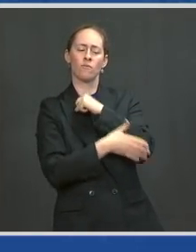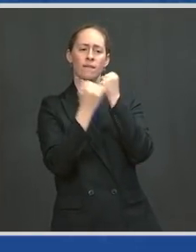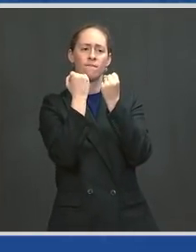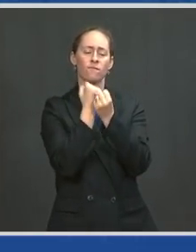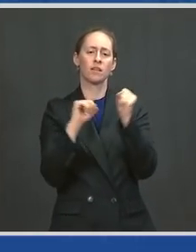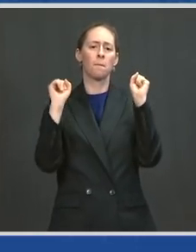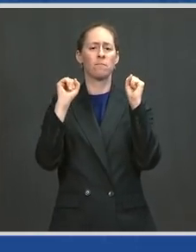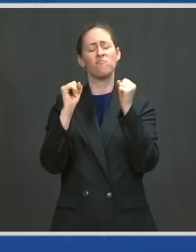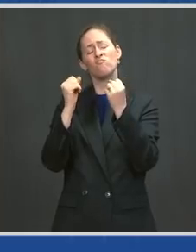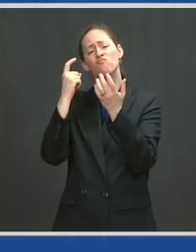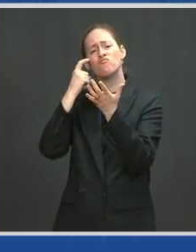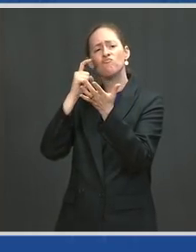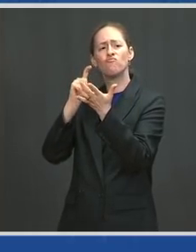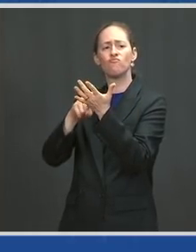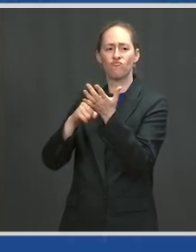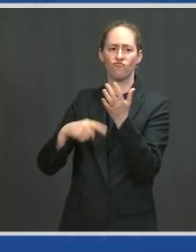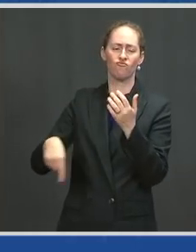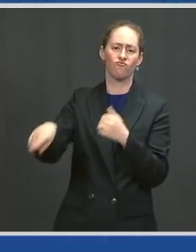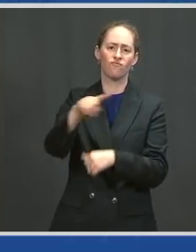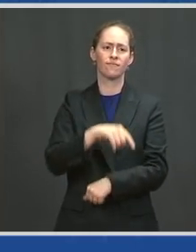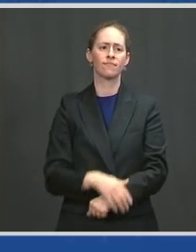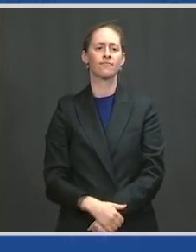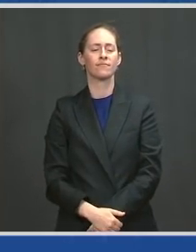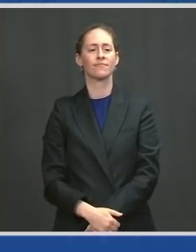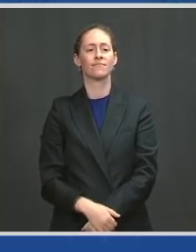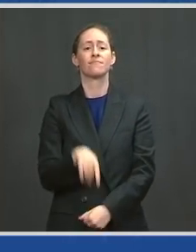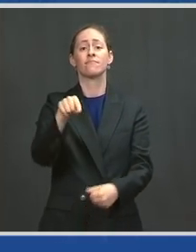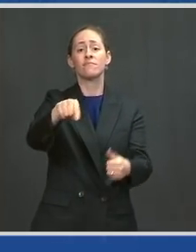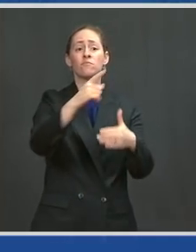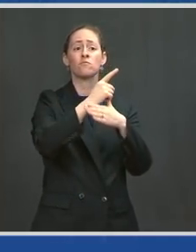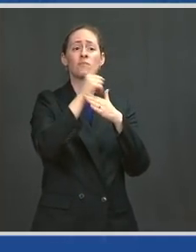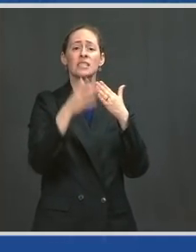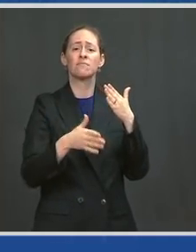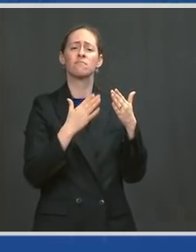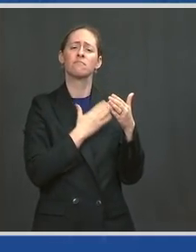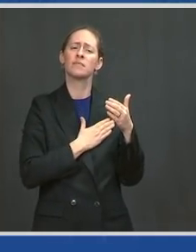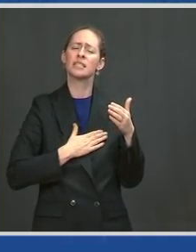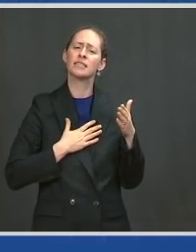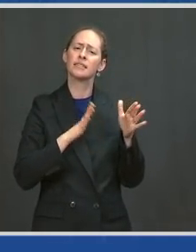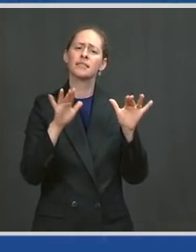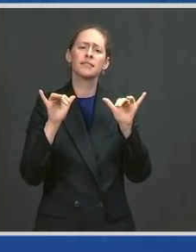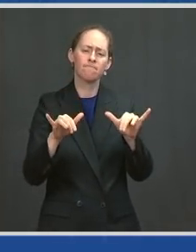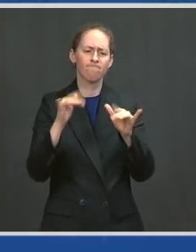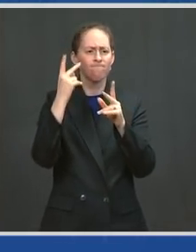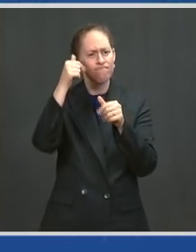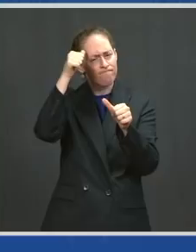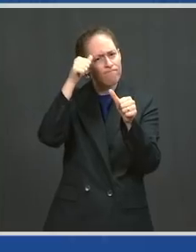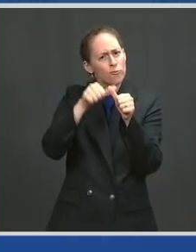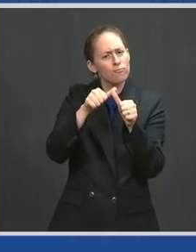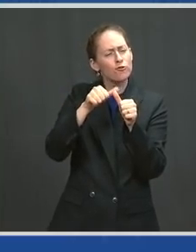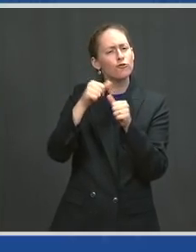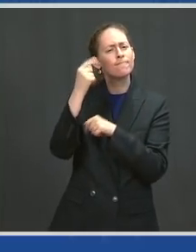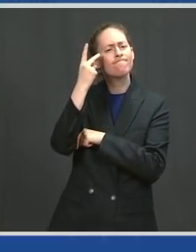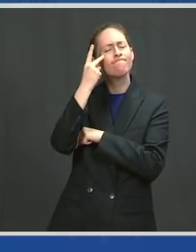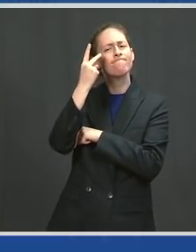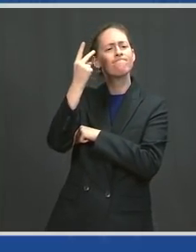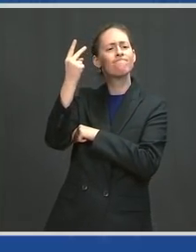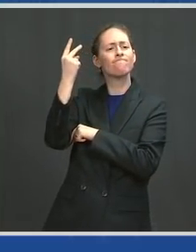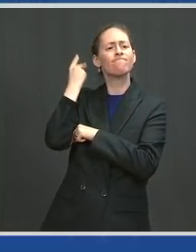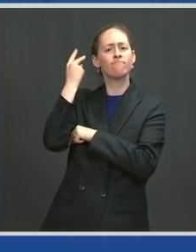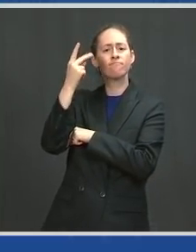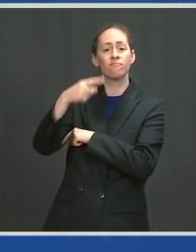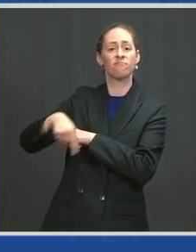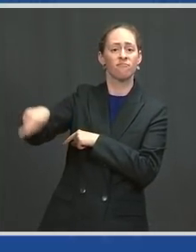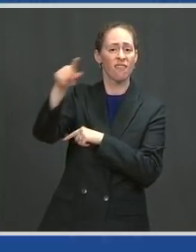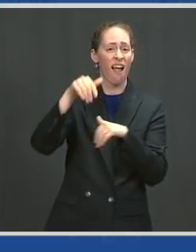to remember them and their sacrifice, and to comfort their families. All of our service